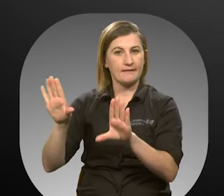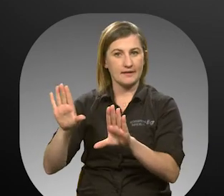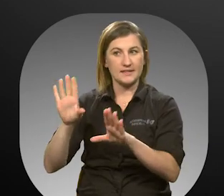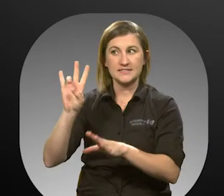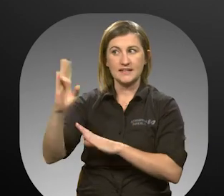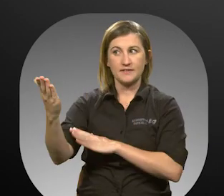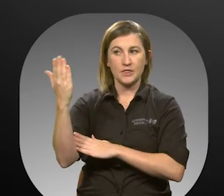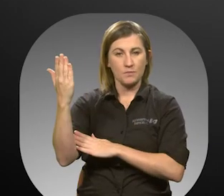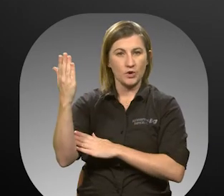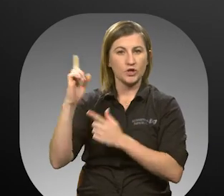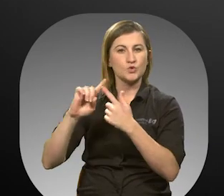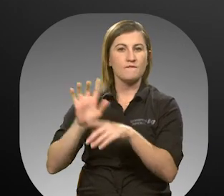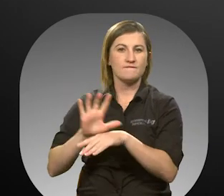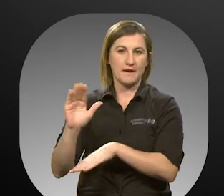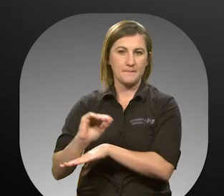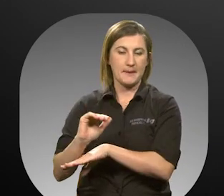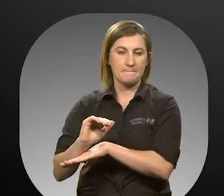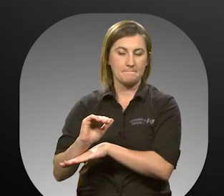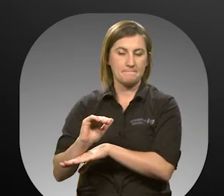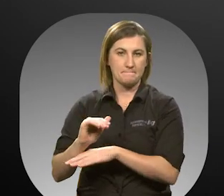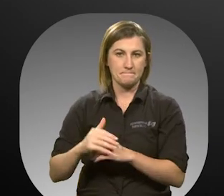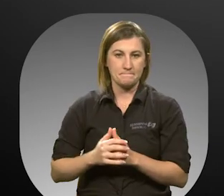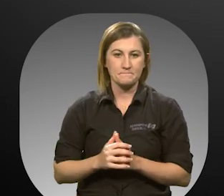7 a.m. to 5 p.m.